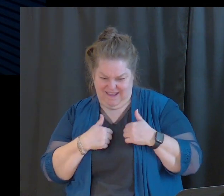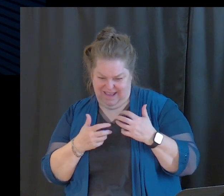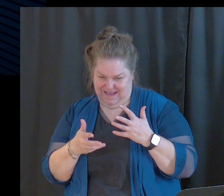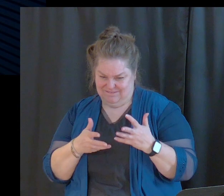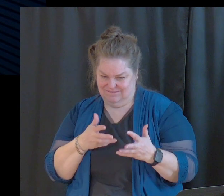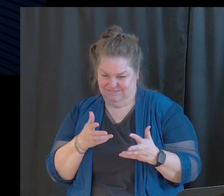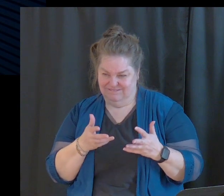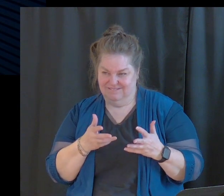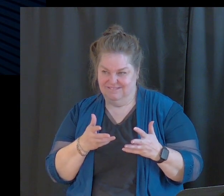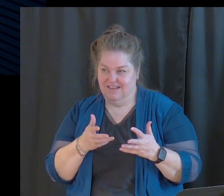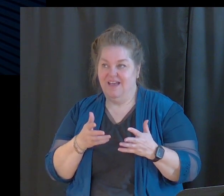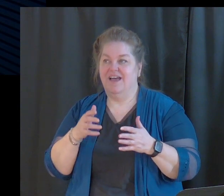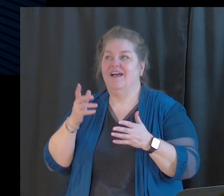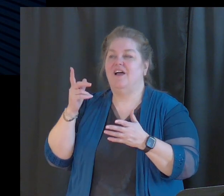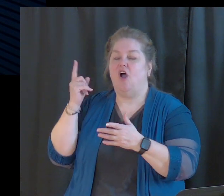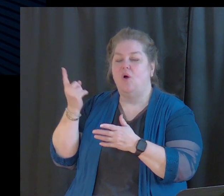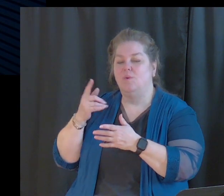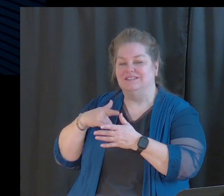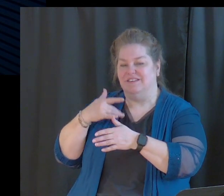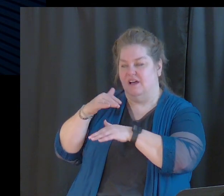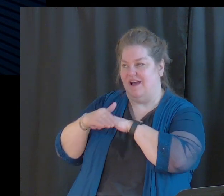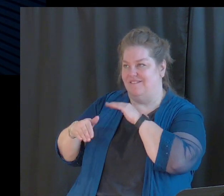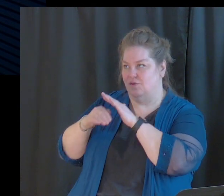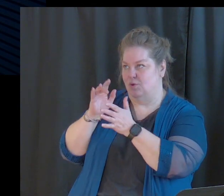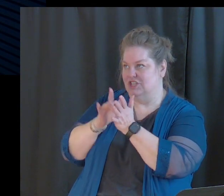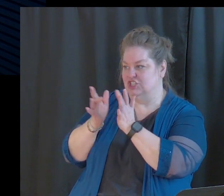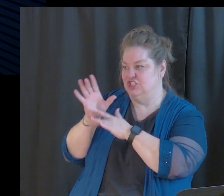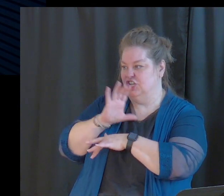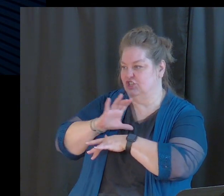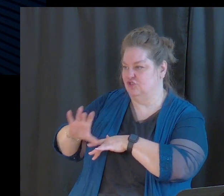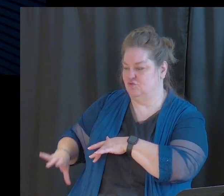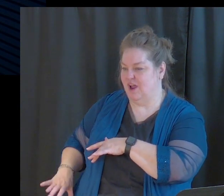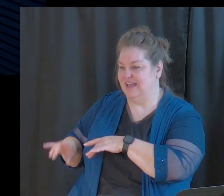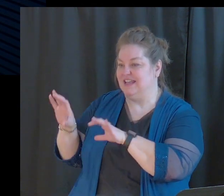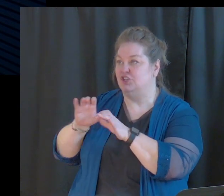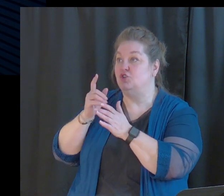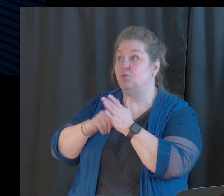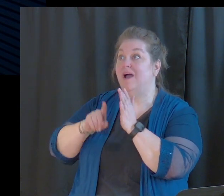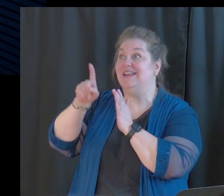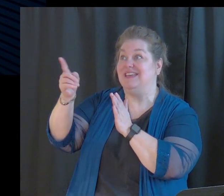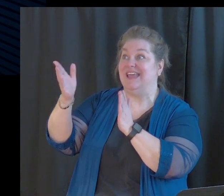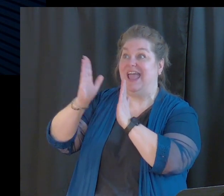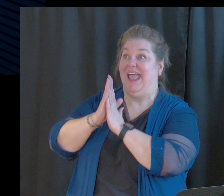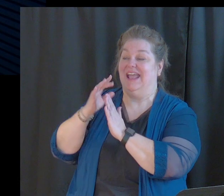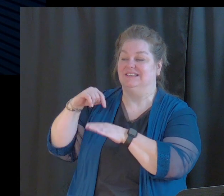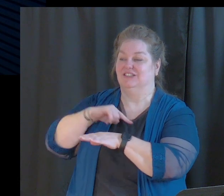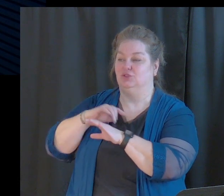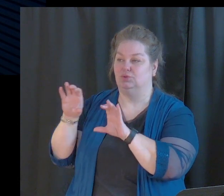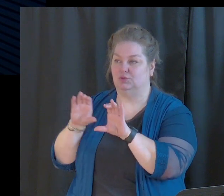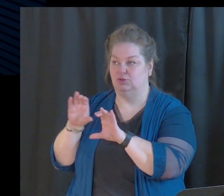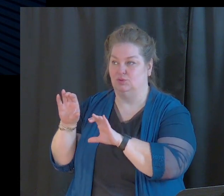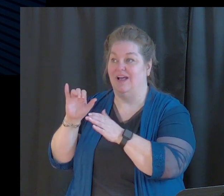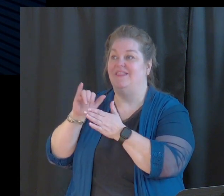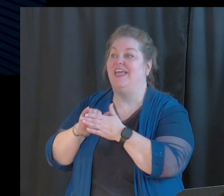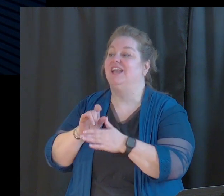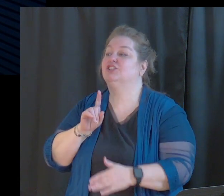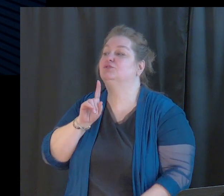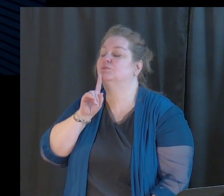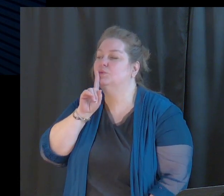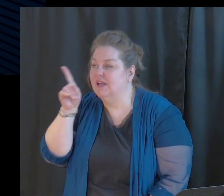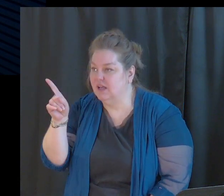I am comfortable with Jesus Christ because I know I've done what he's asked me to do in my life and that's real comfort.